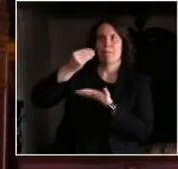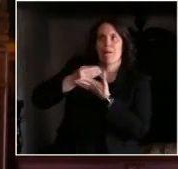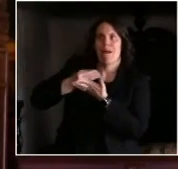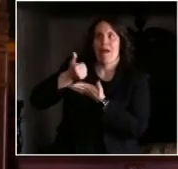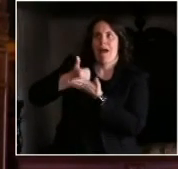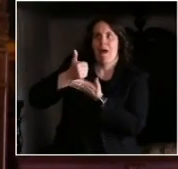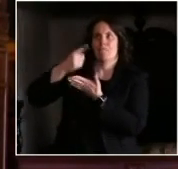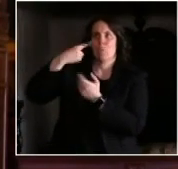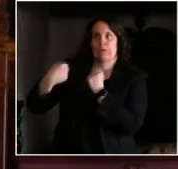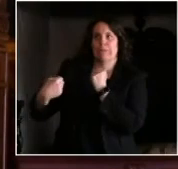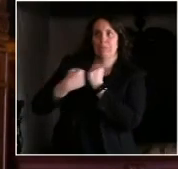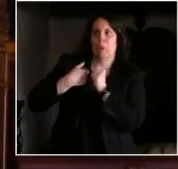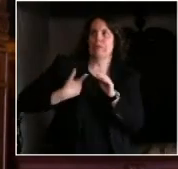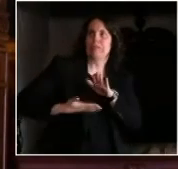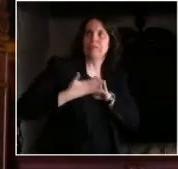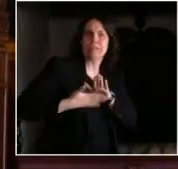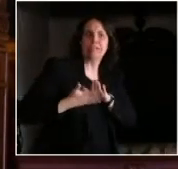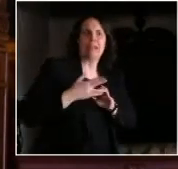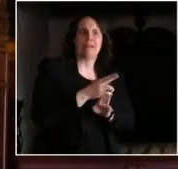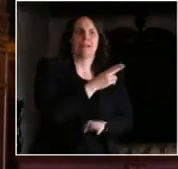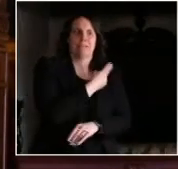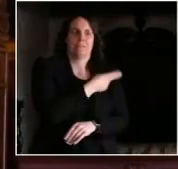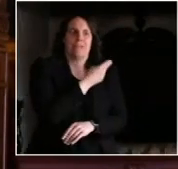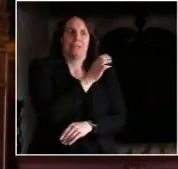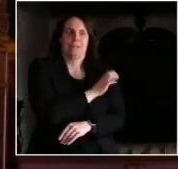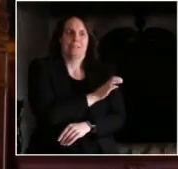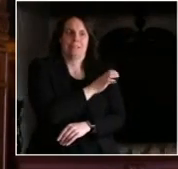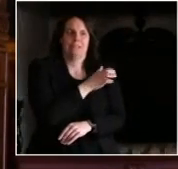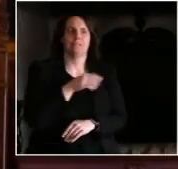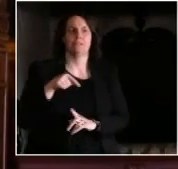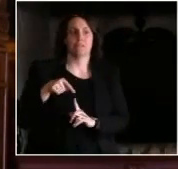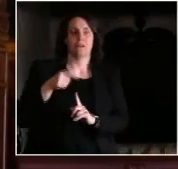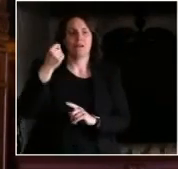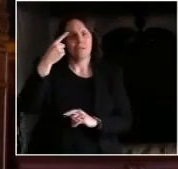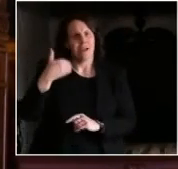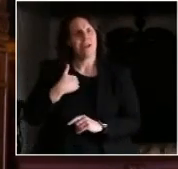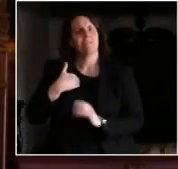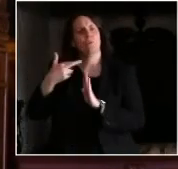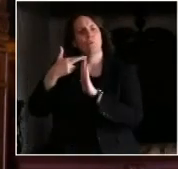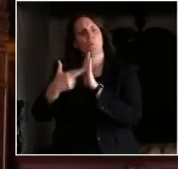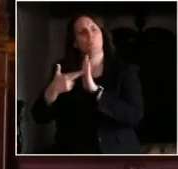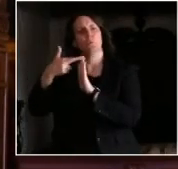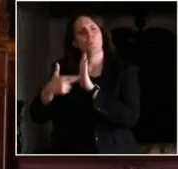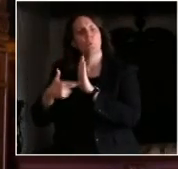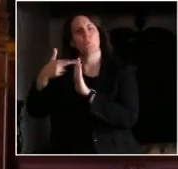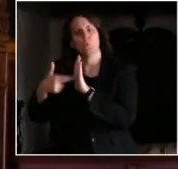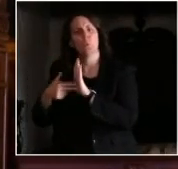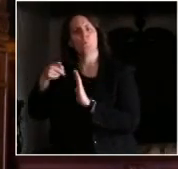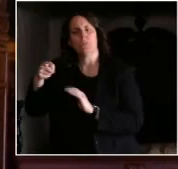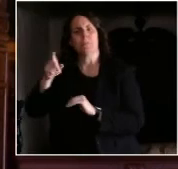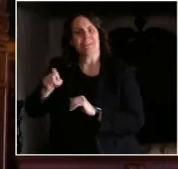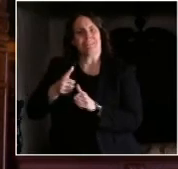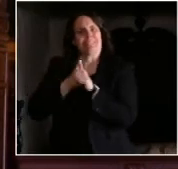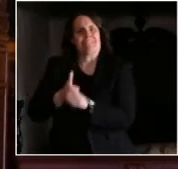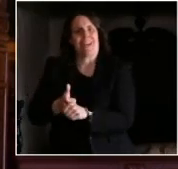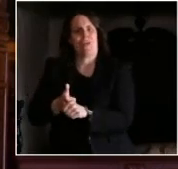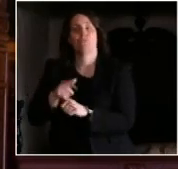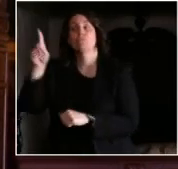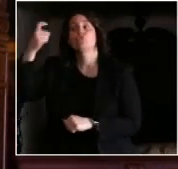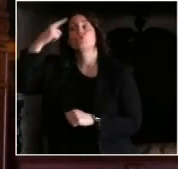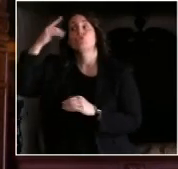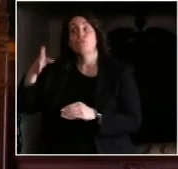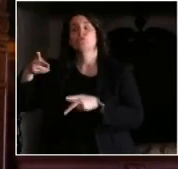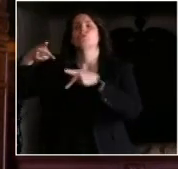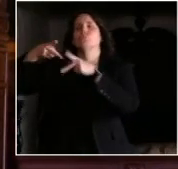administrative rules and also allowed the governor to issue some orders to protect personal security and property. By contrast,